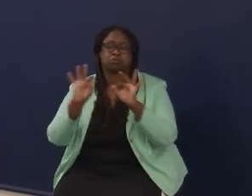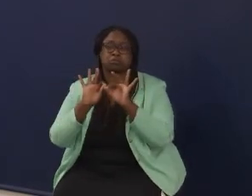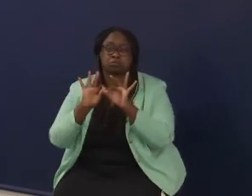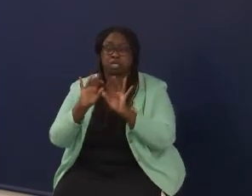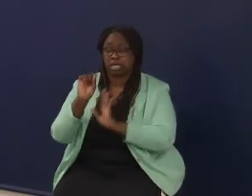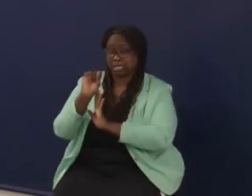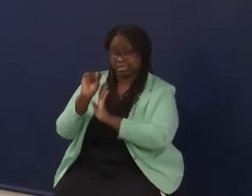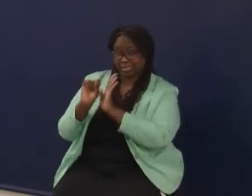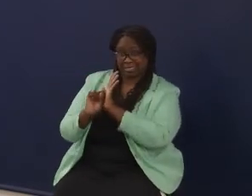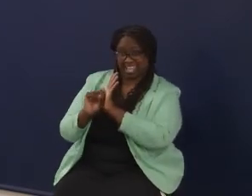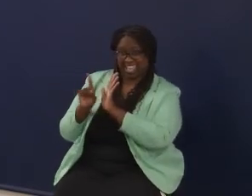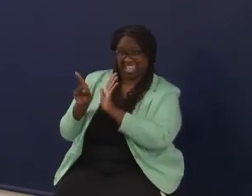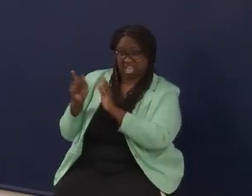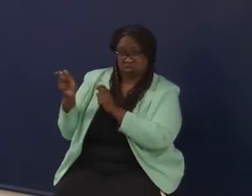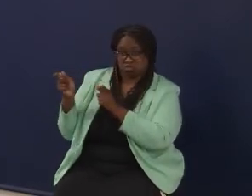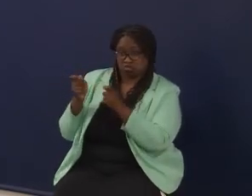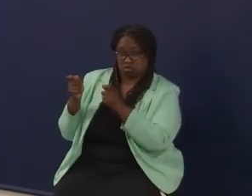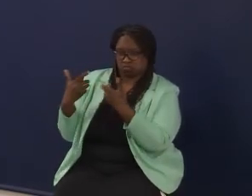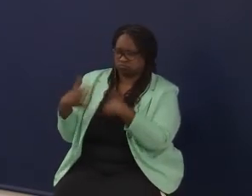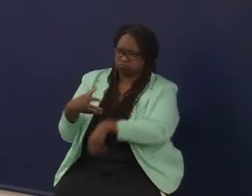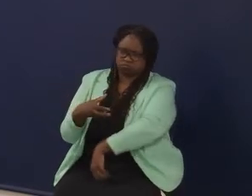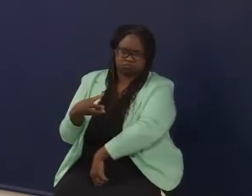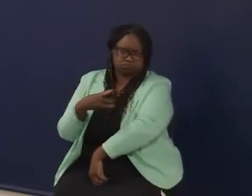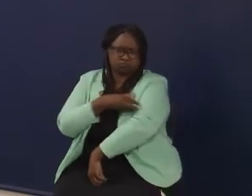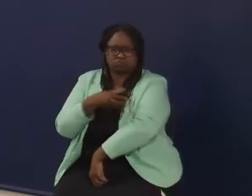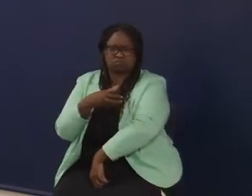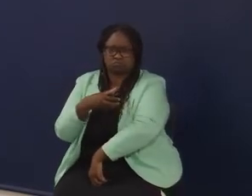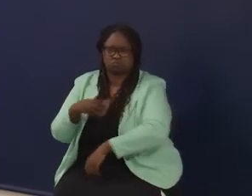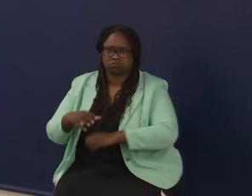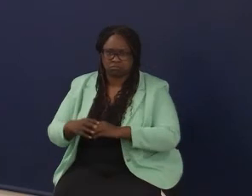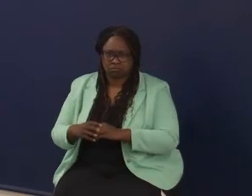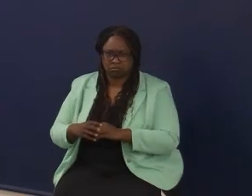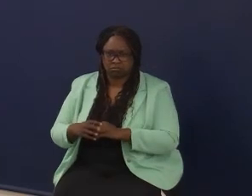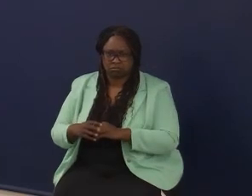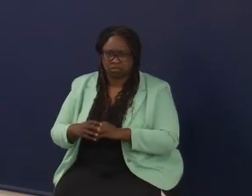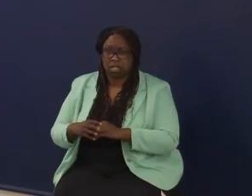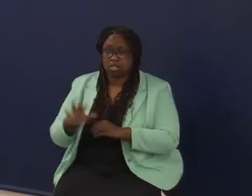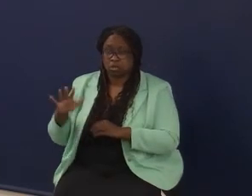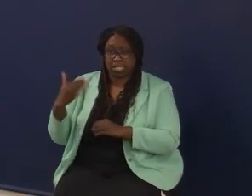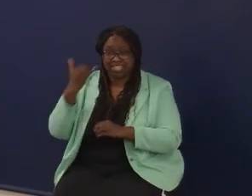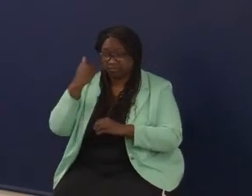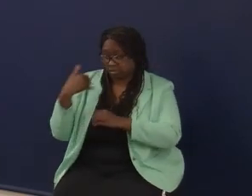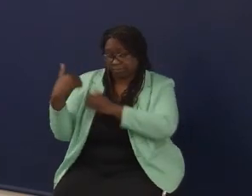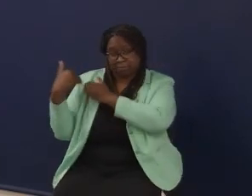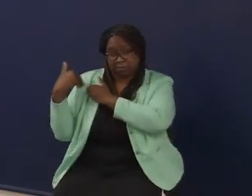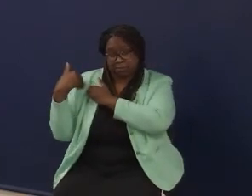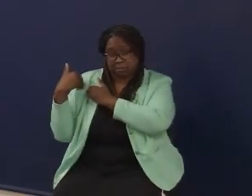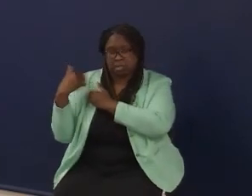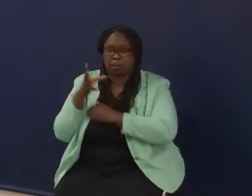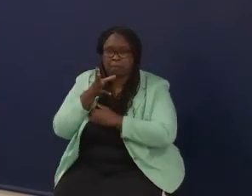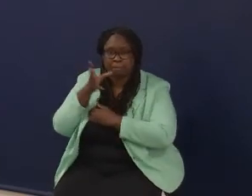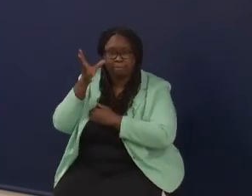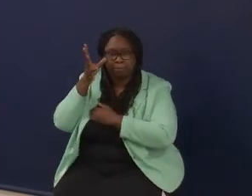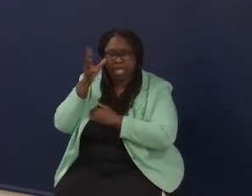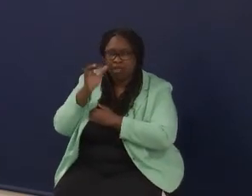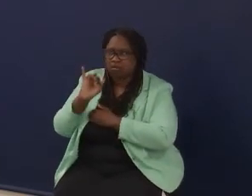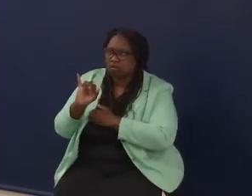that lever and it's powerful. It's a powerful communicator to parents and stakeholders,